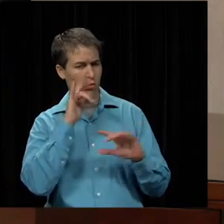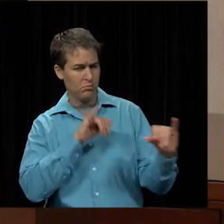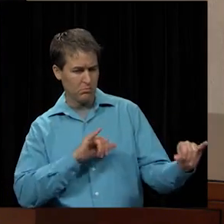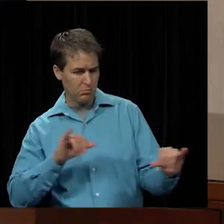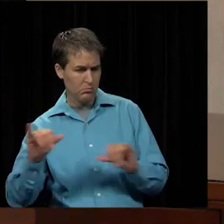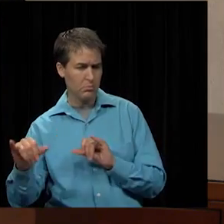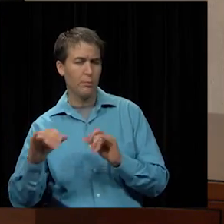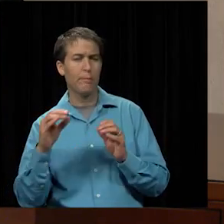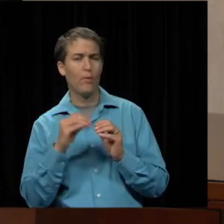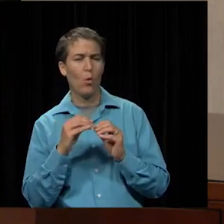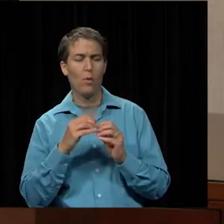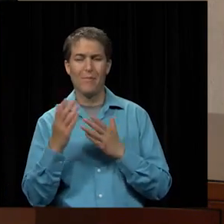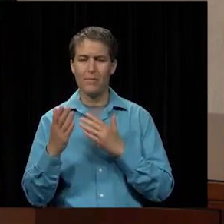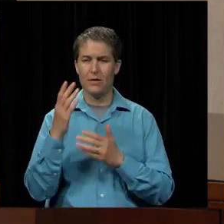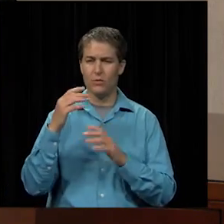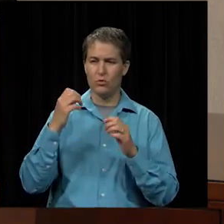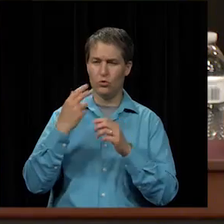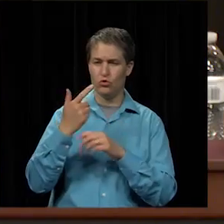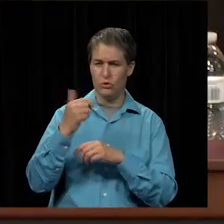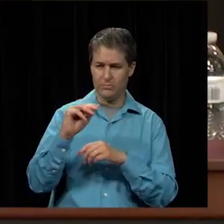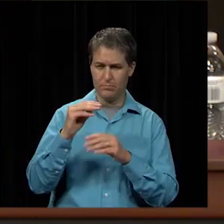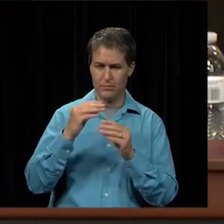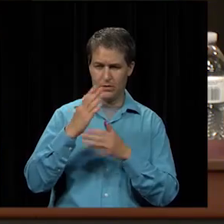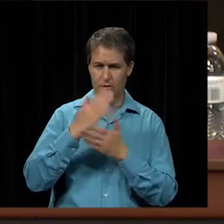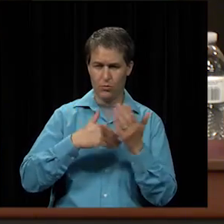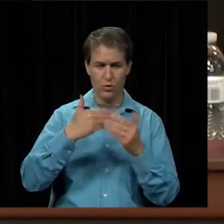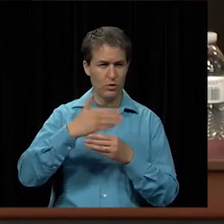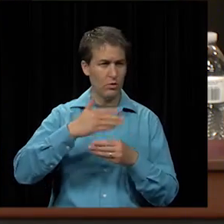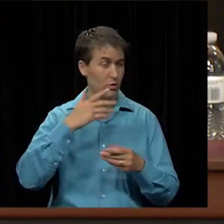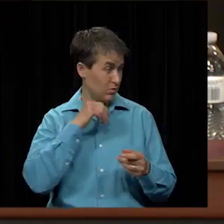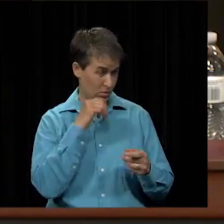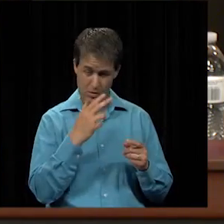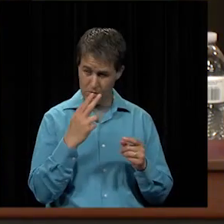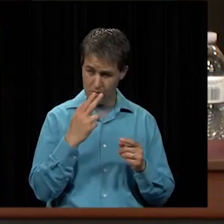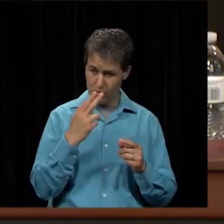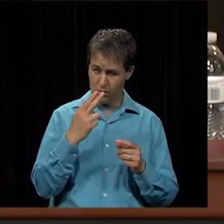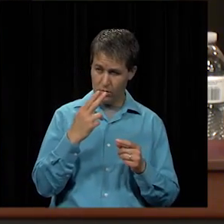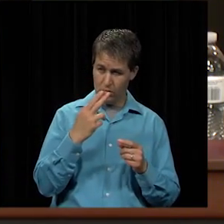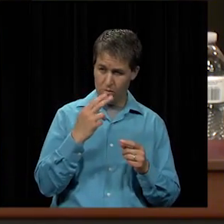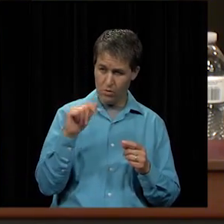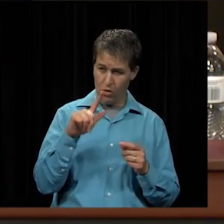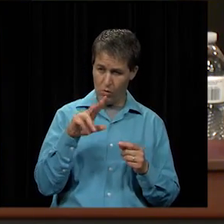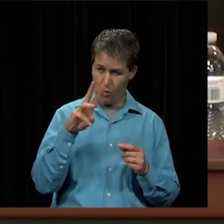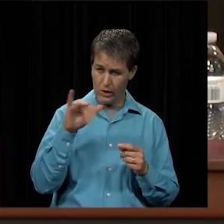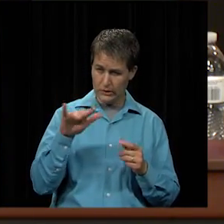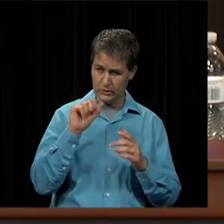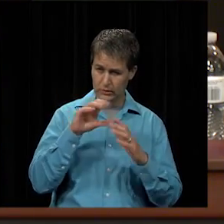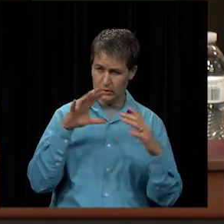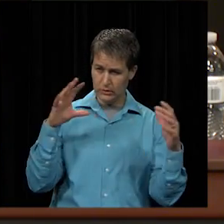maybe some windows in the gymnasium. We're not doing those hallways or connecting ways, too?